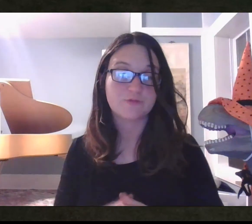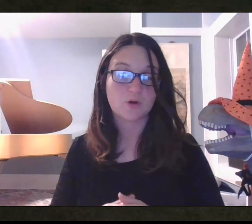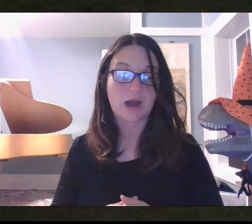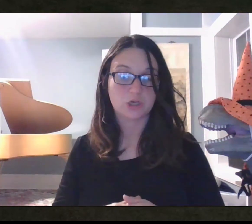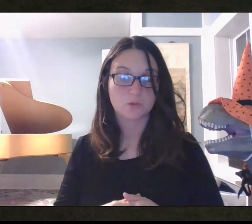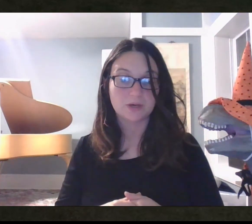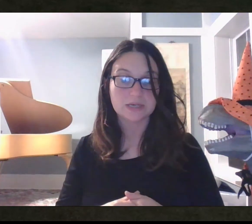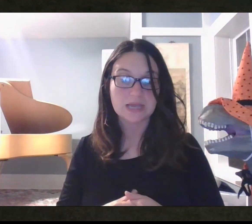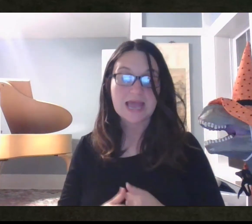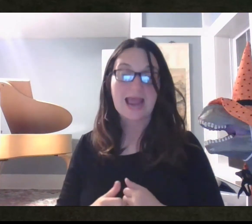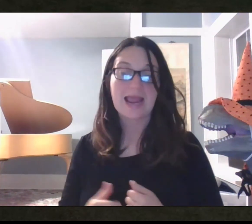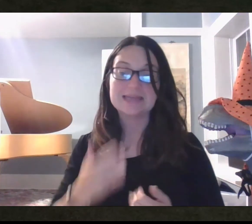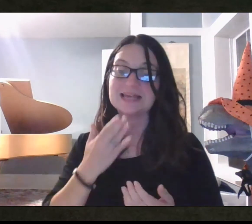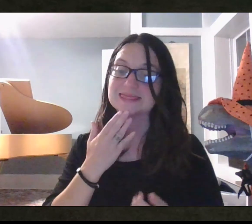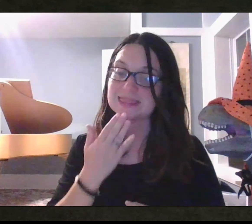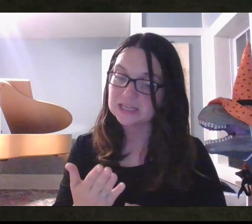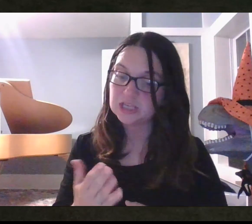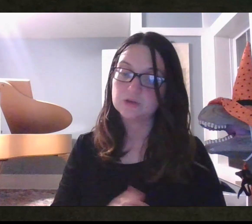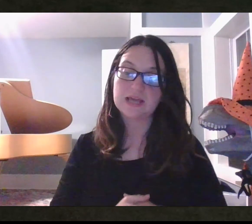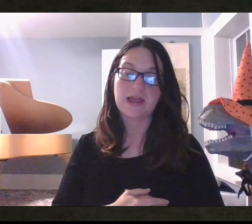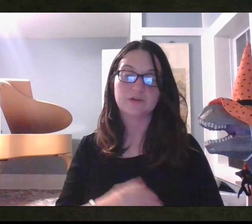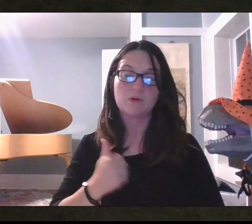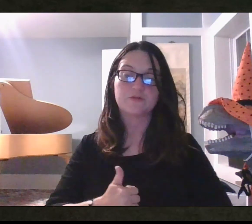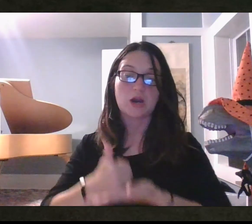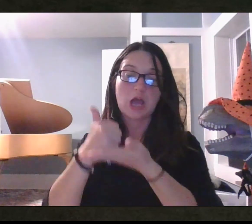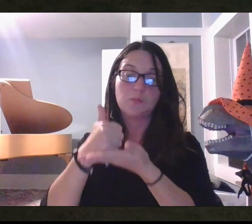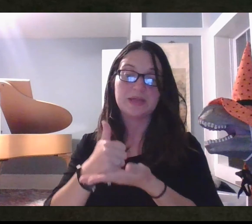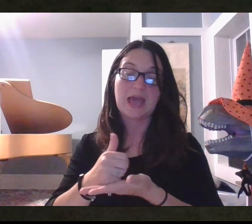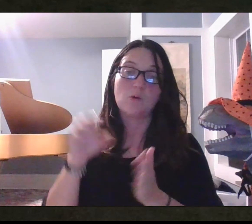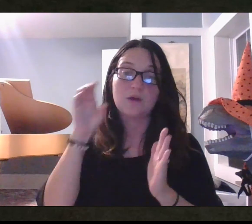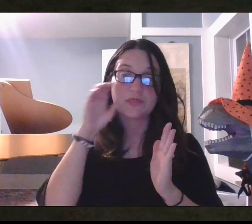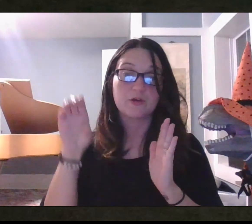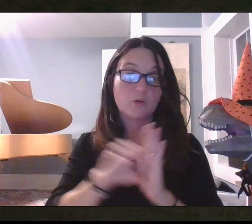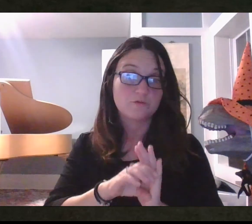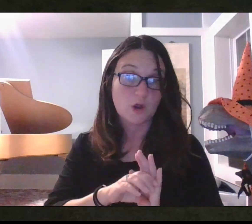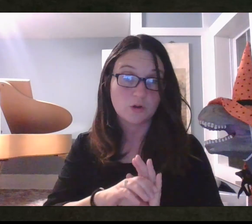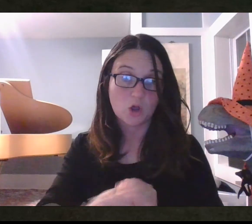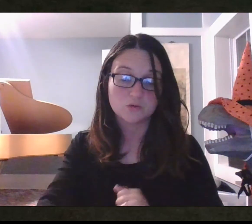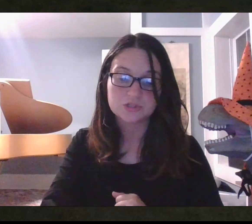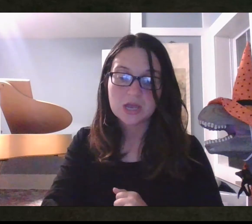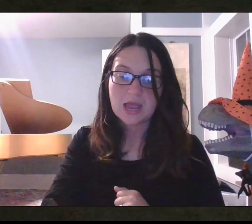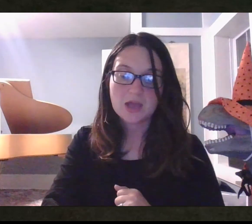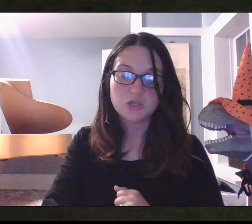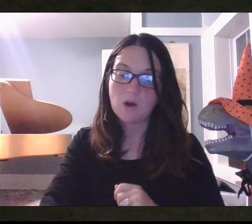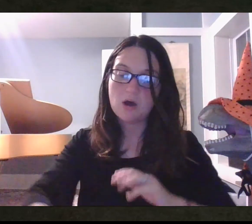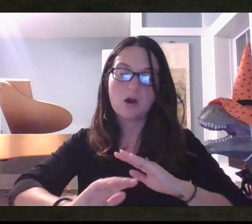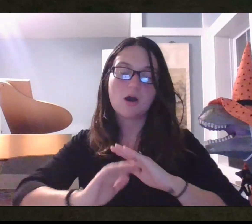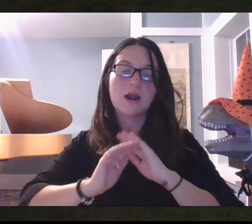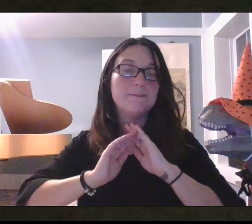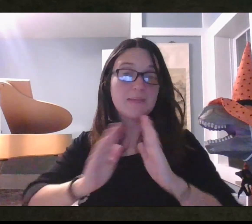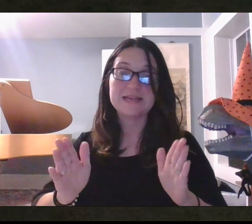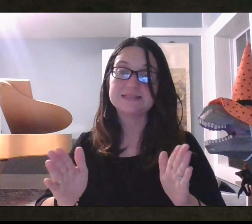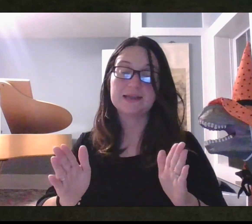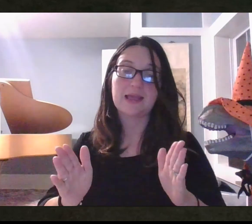each day for our yearbook. And thank you to everyone for helping out with the photos. You